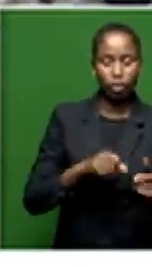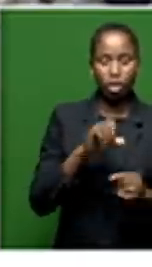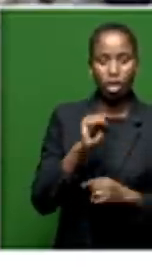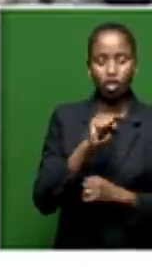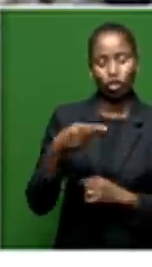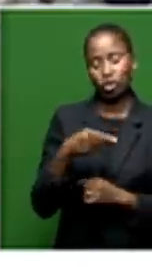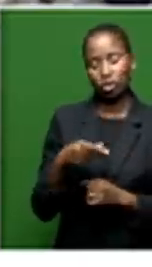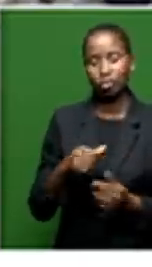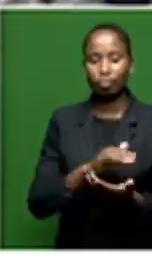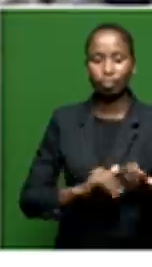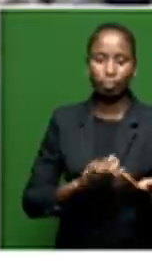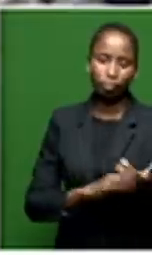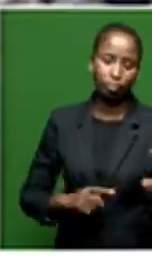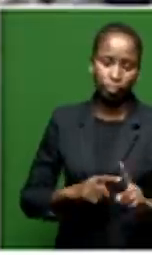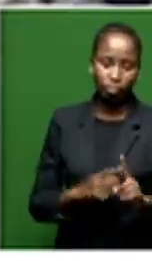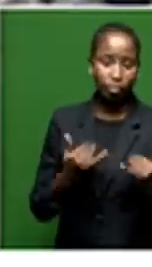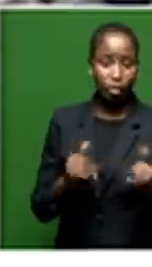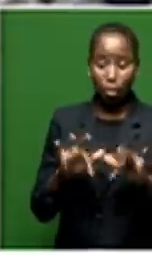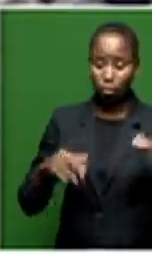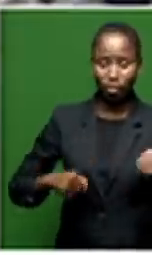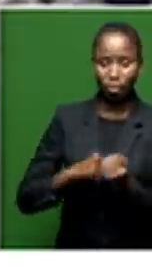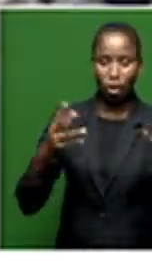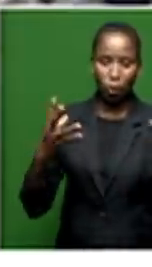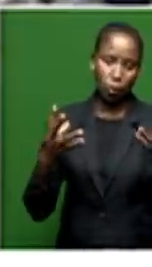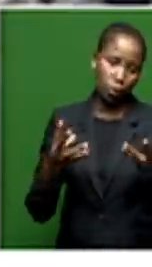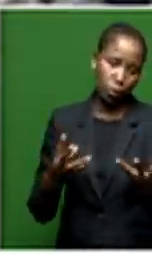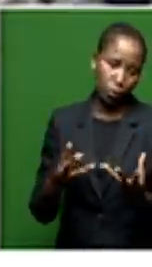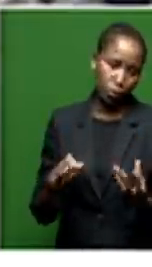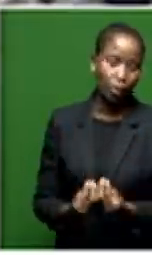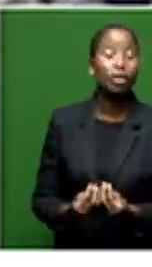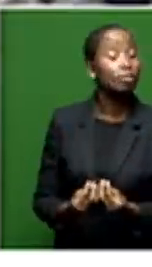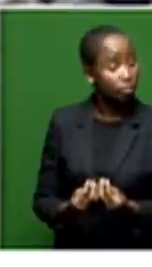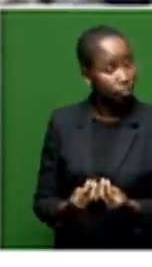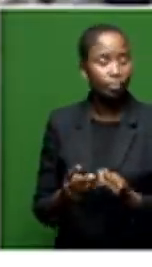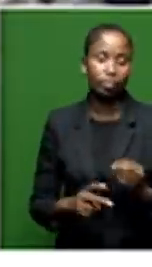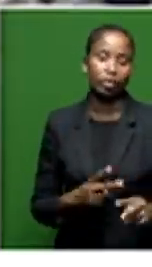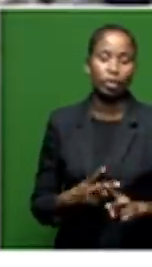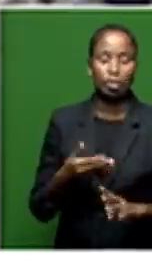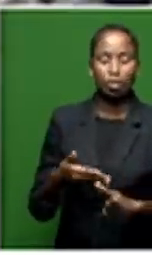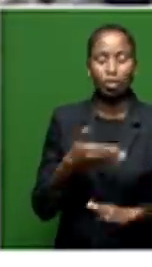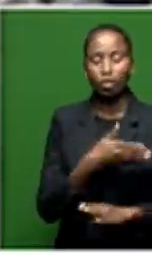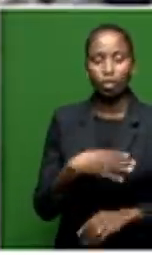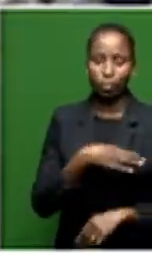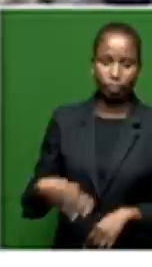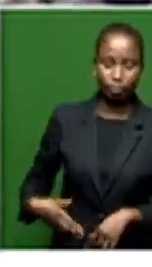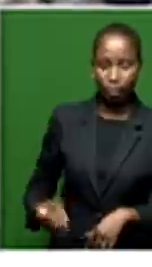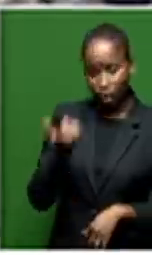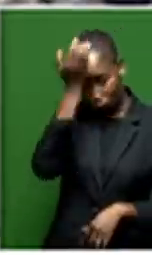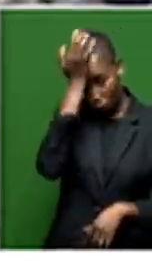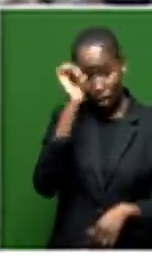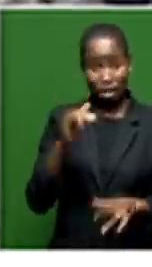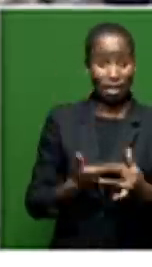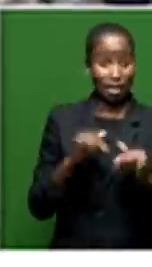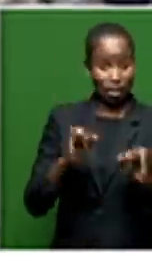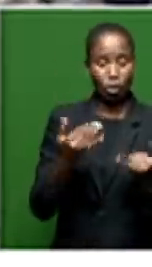Mr. Mahashule, losing grip and losing support, as also for former President Jacob Zuma, whose case is currently